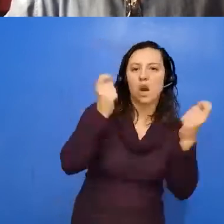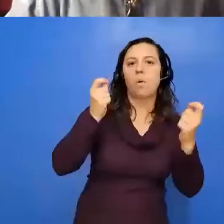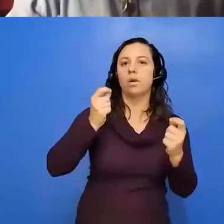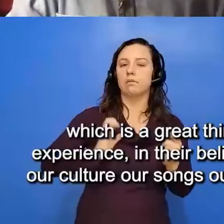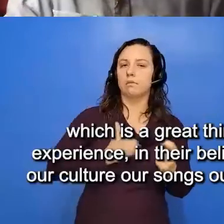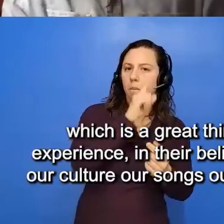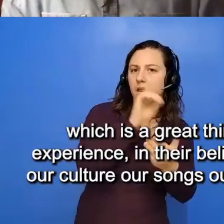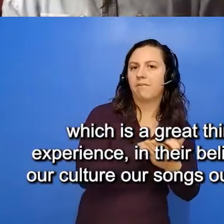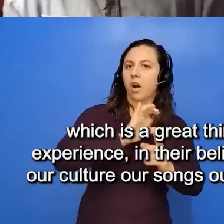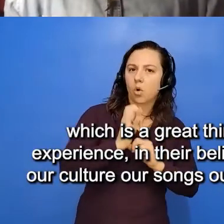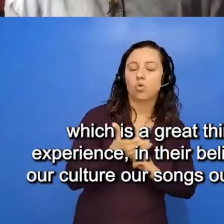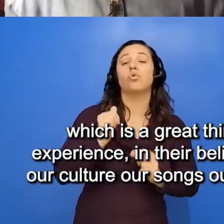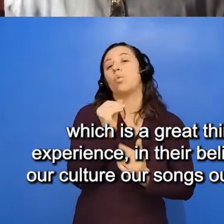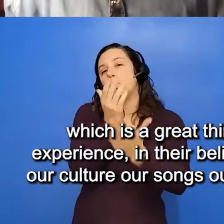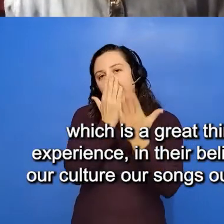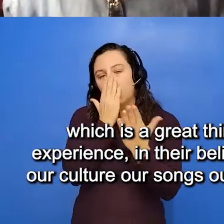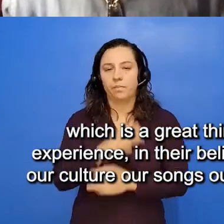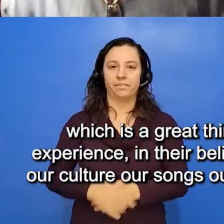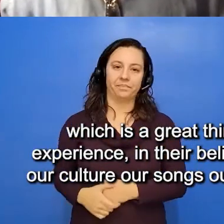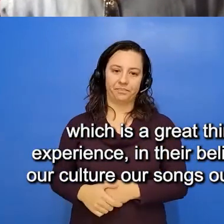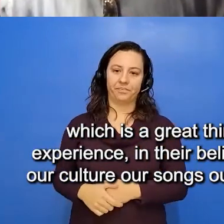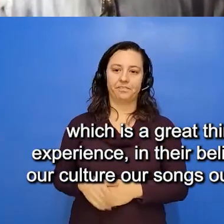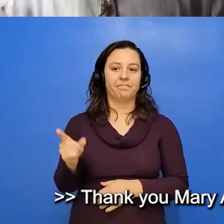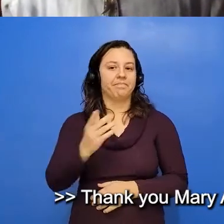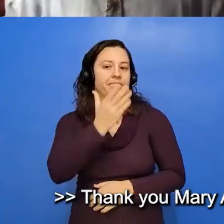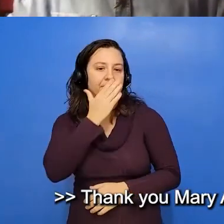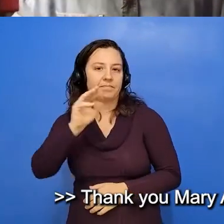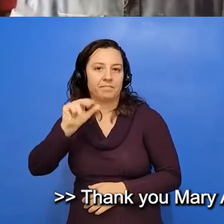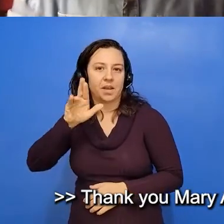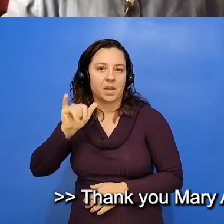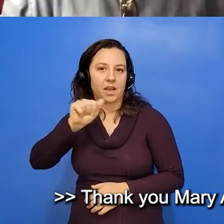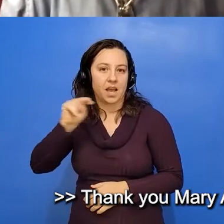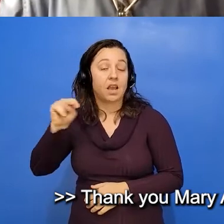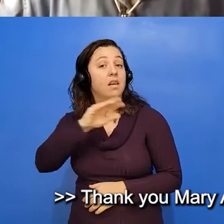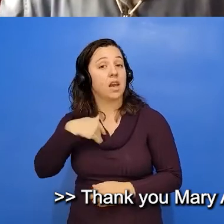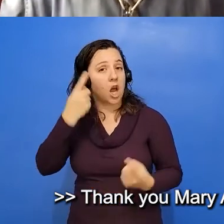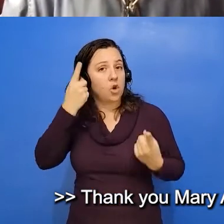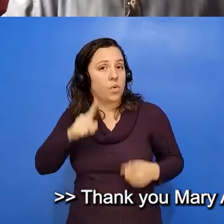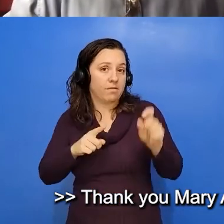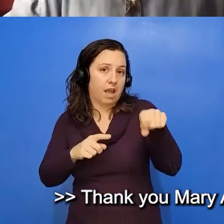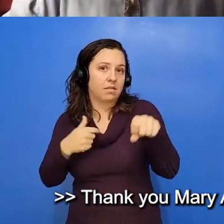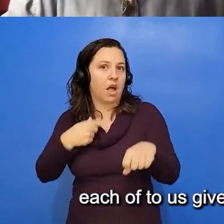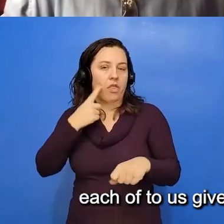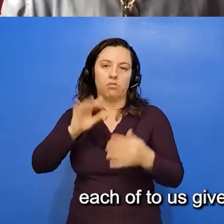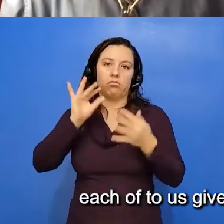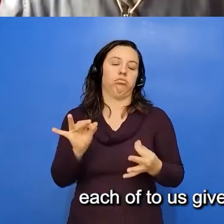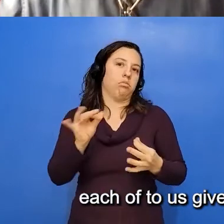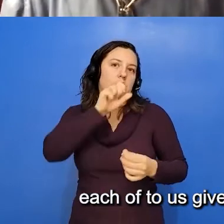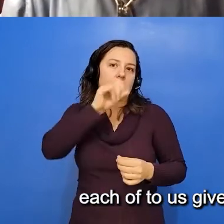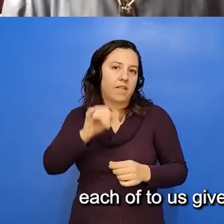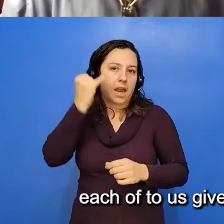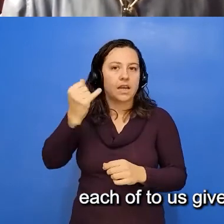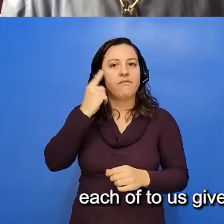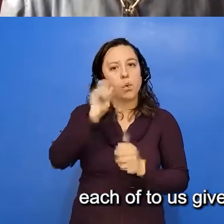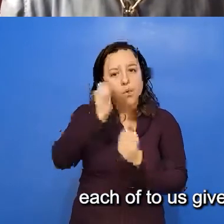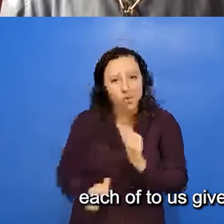much. Thank you, Democrats. Thank you, Marianne. And I agree. I thought that was a brilliant idea for each of us